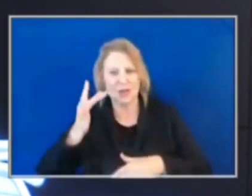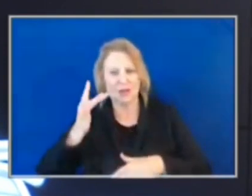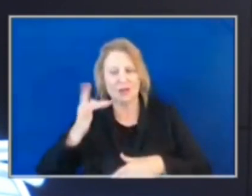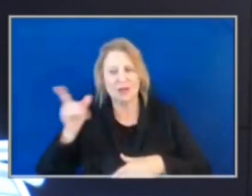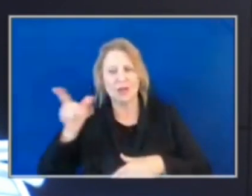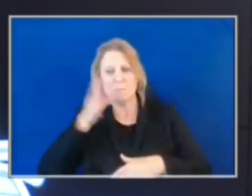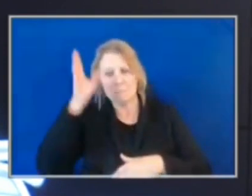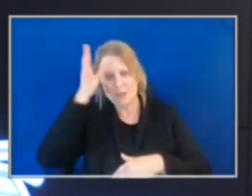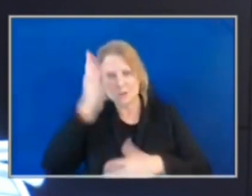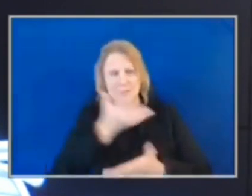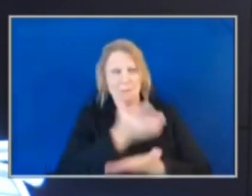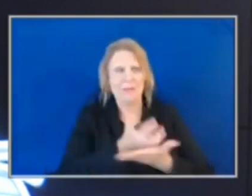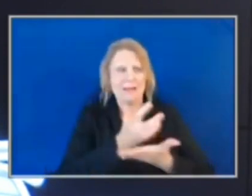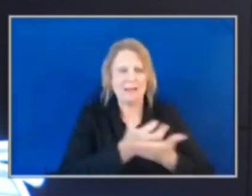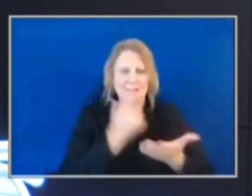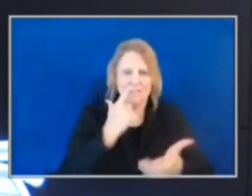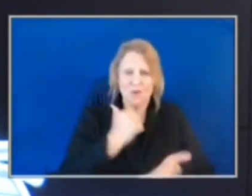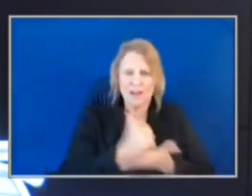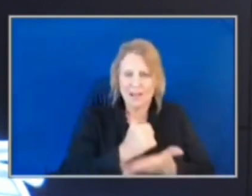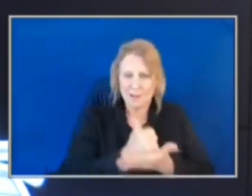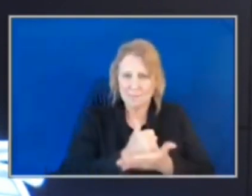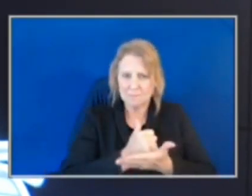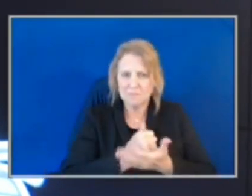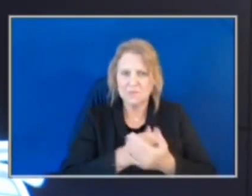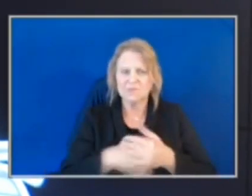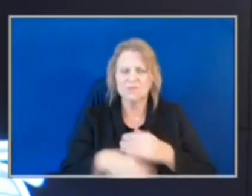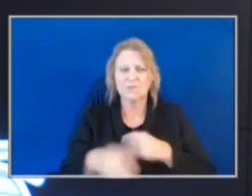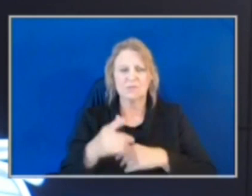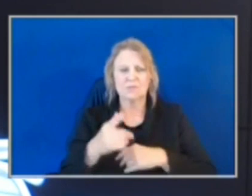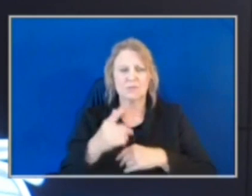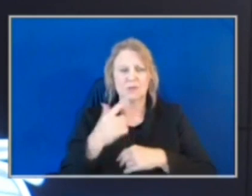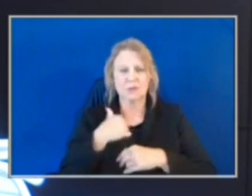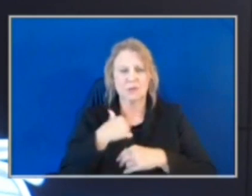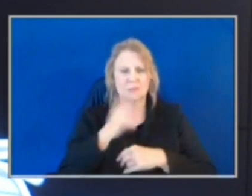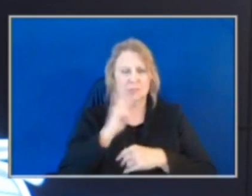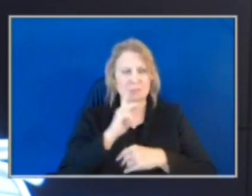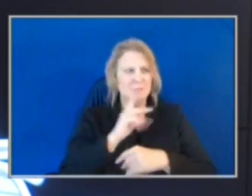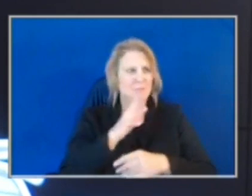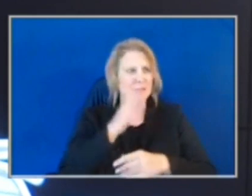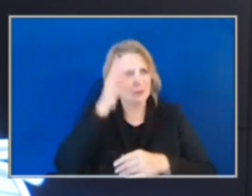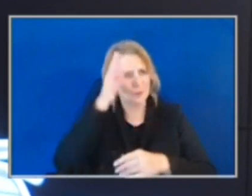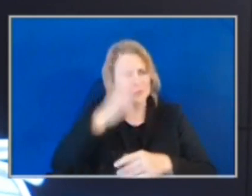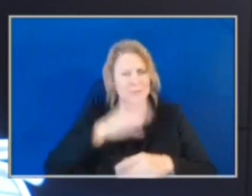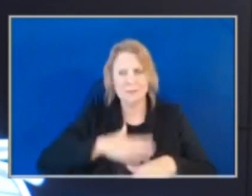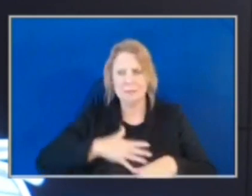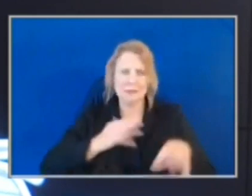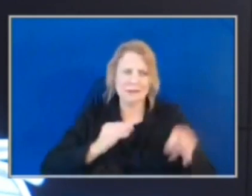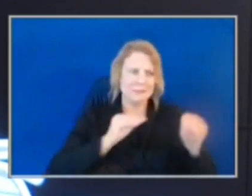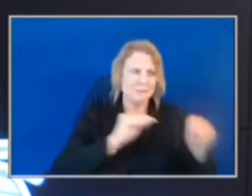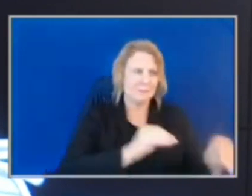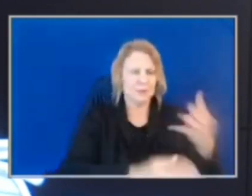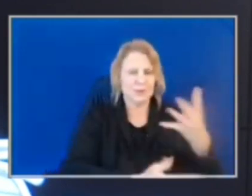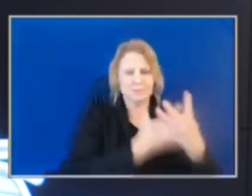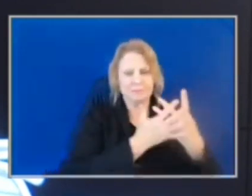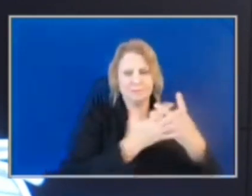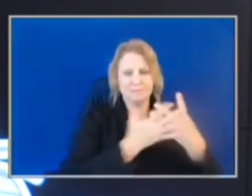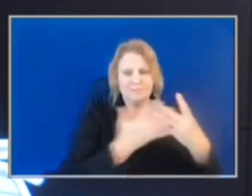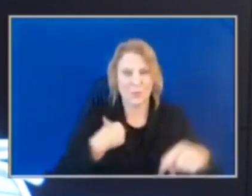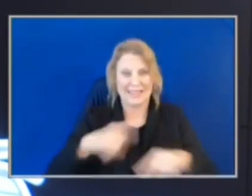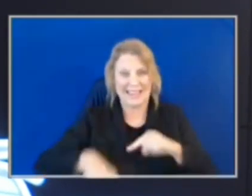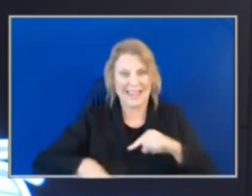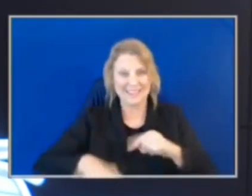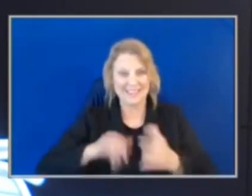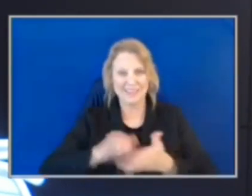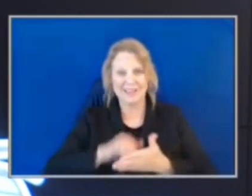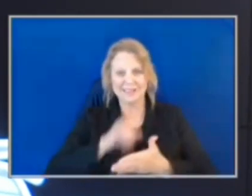there begging us for help, just like with these secure custody orders. We have parents begging us, please put them in custody. And we can't. That's not our part of the